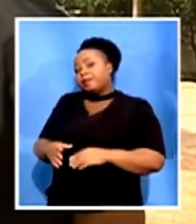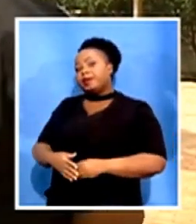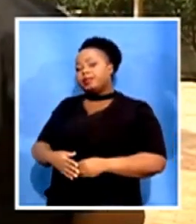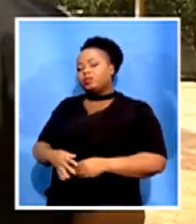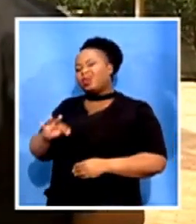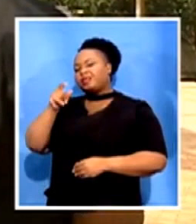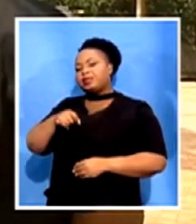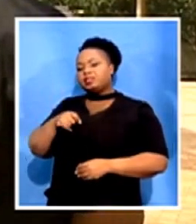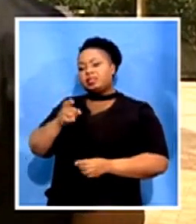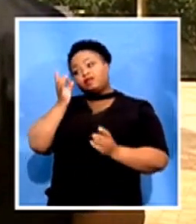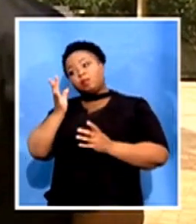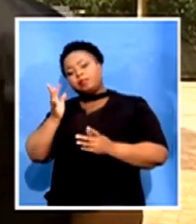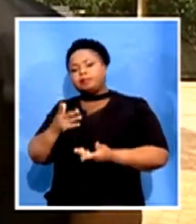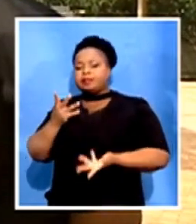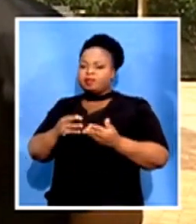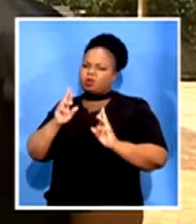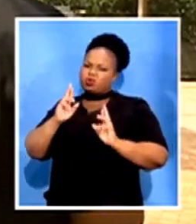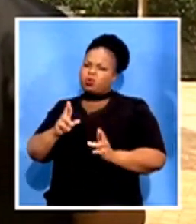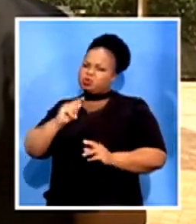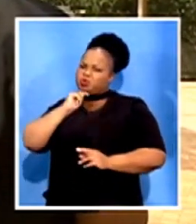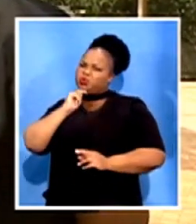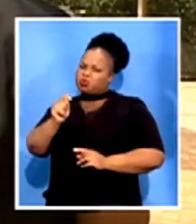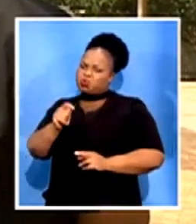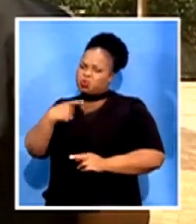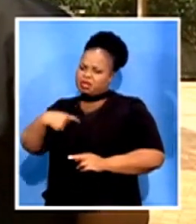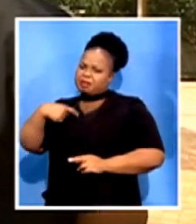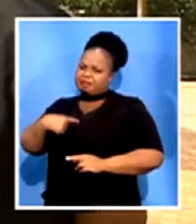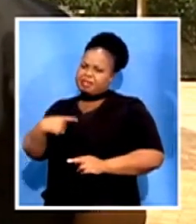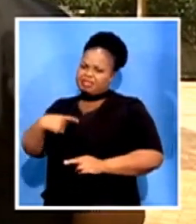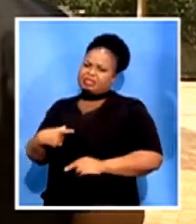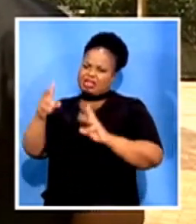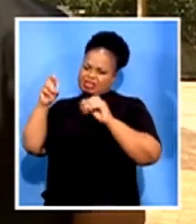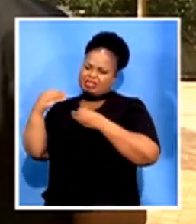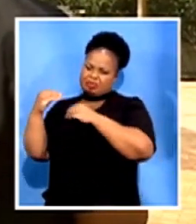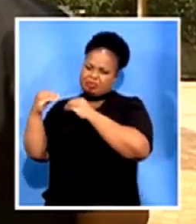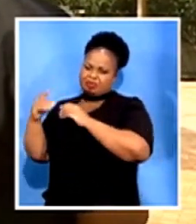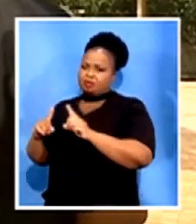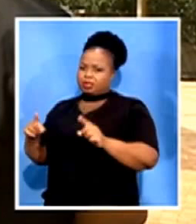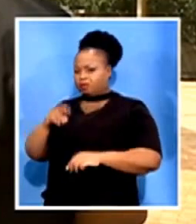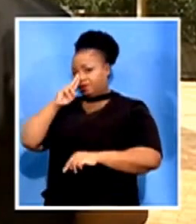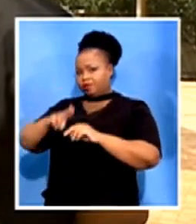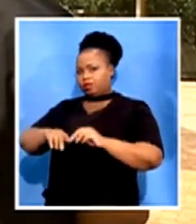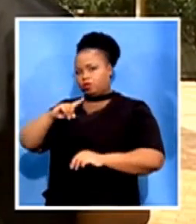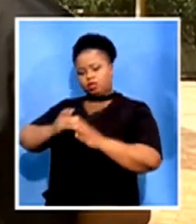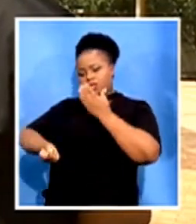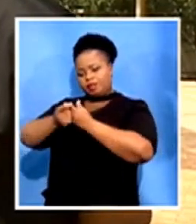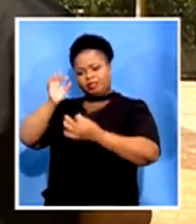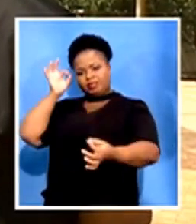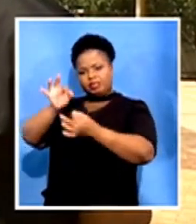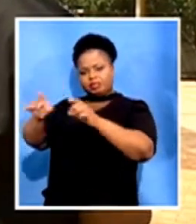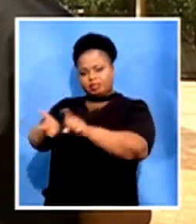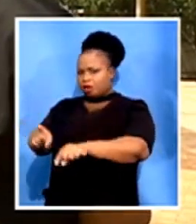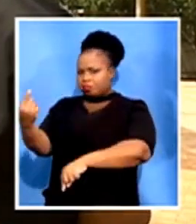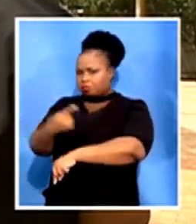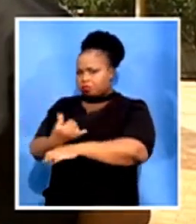that he is addressing truth, he is dealing with. But it is very odd that it happens exactly on this day. And they did not know that we are